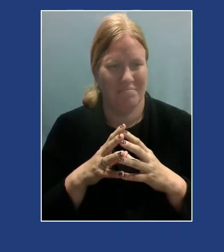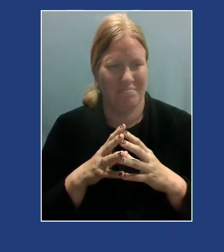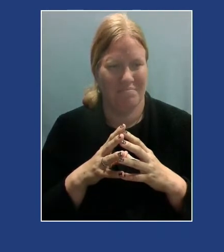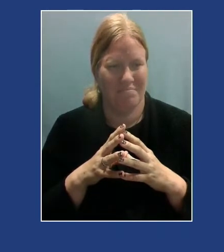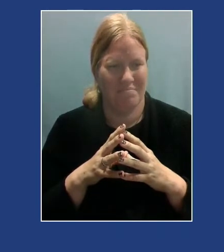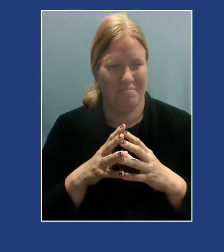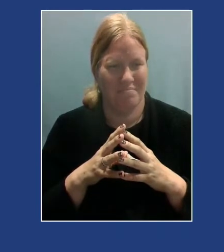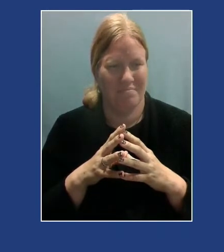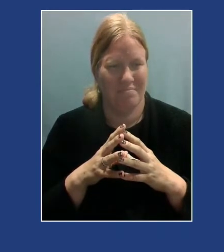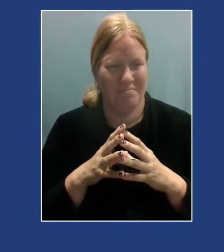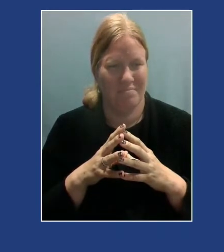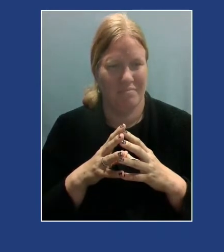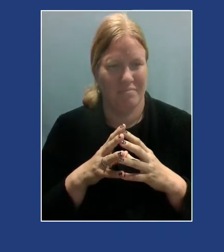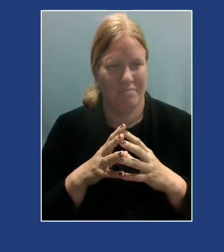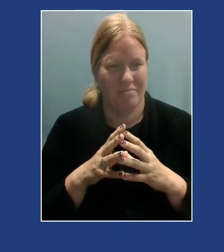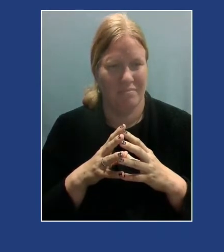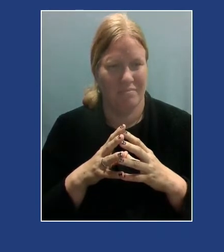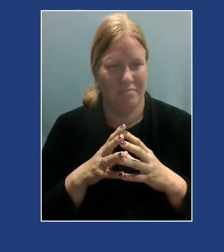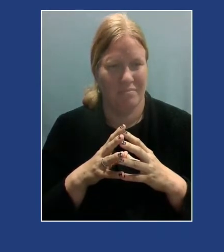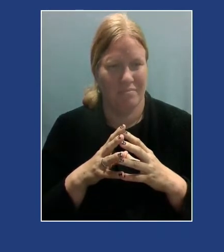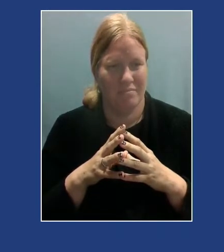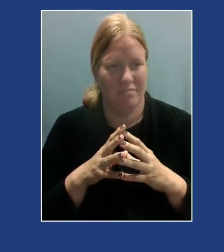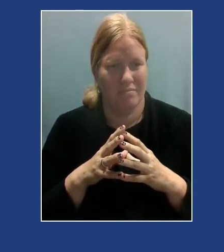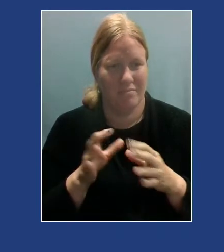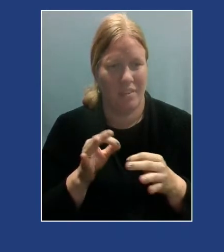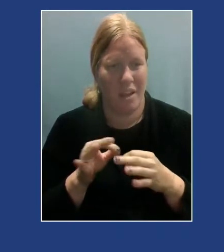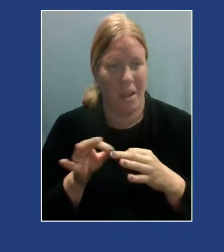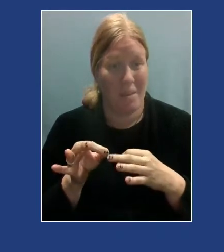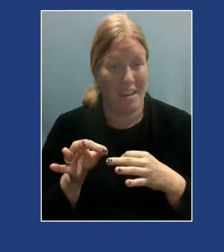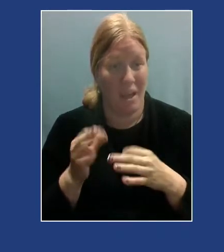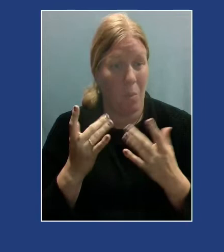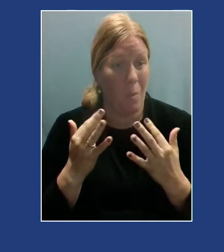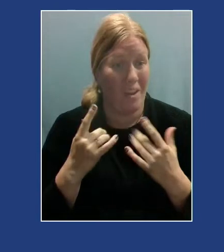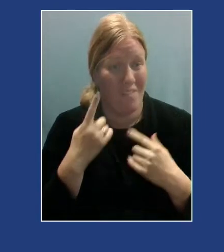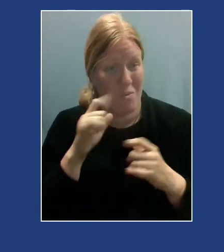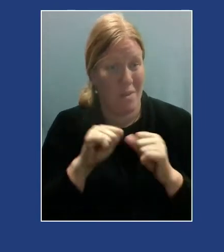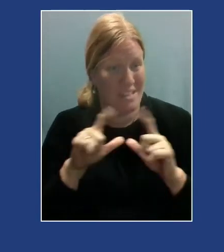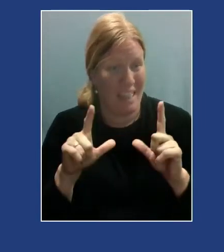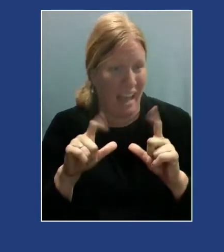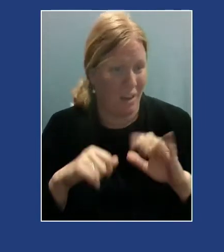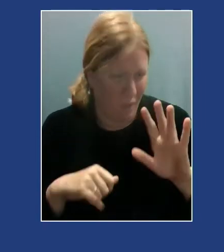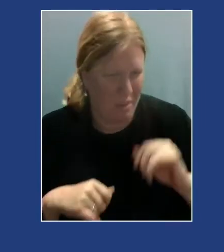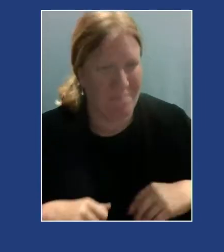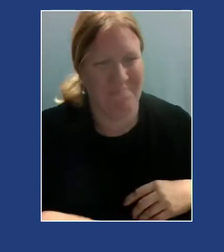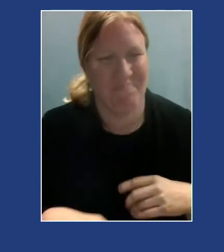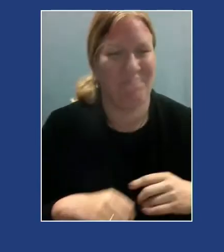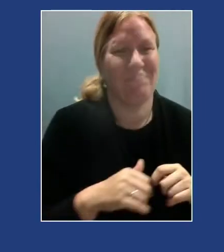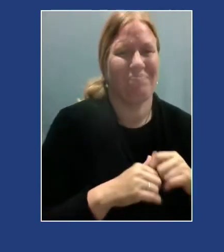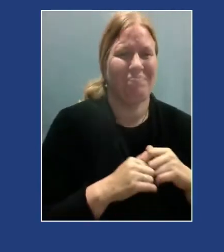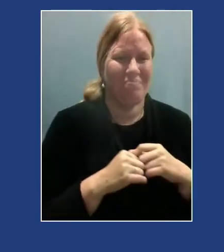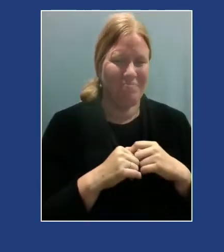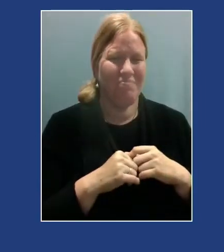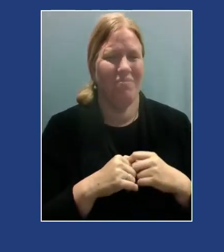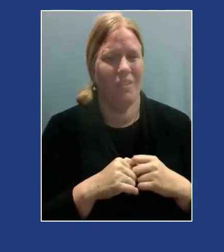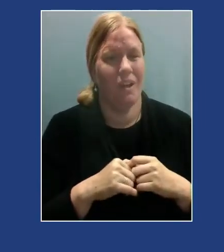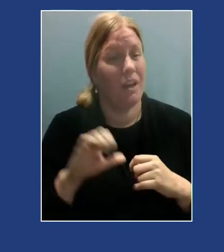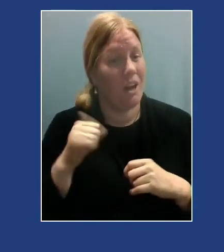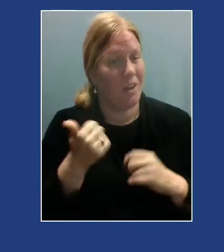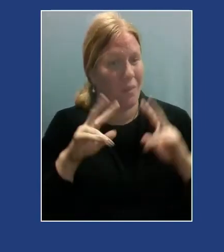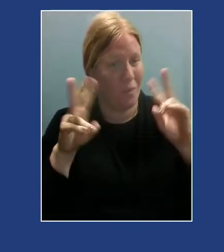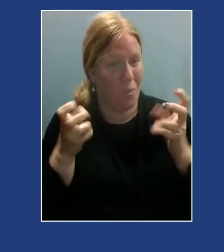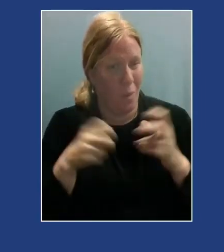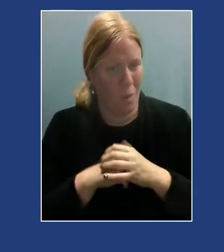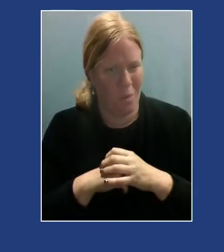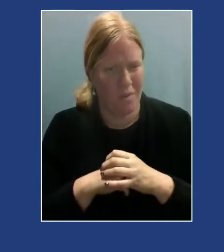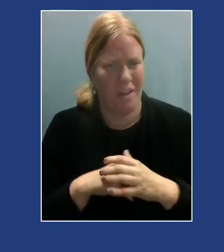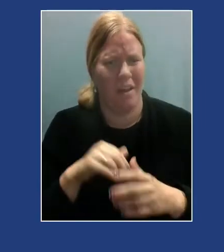So I've got a little delay because I'm waiting for my slides to go. There we go. All right. So we've gotten another quote,'all. Asia